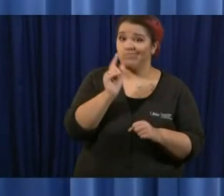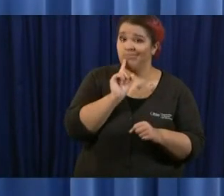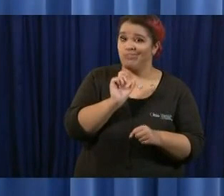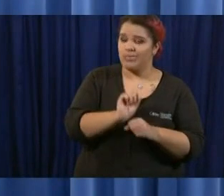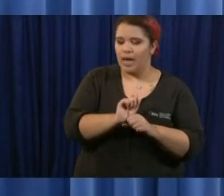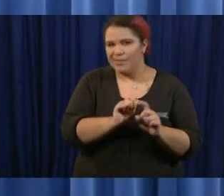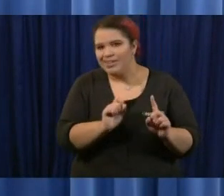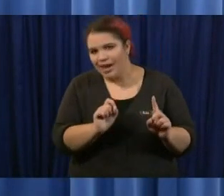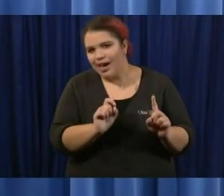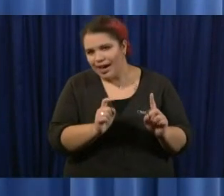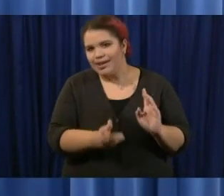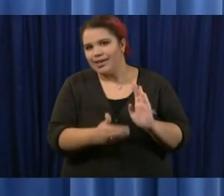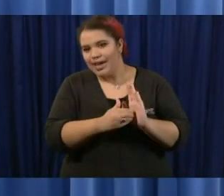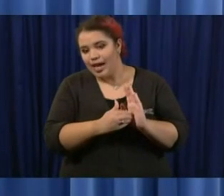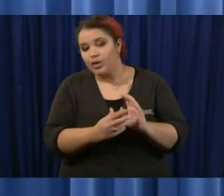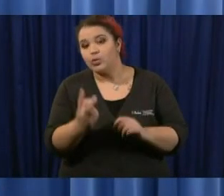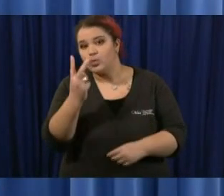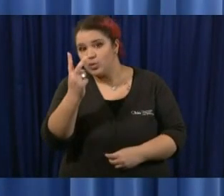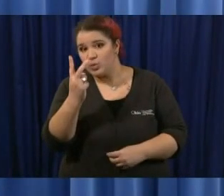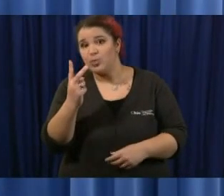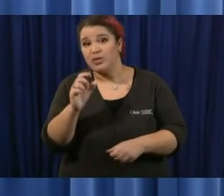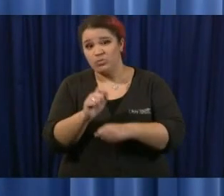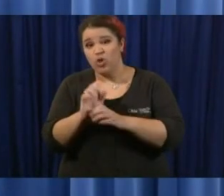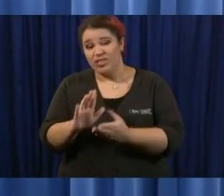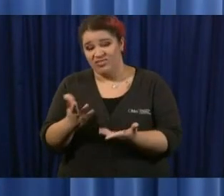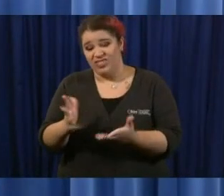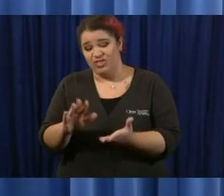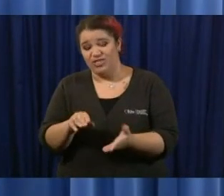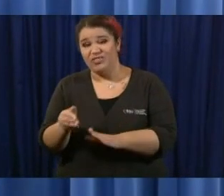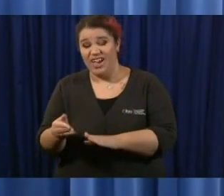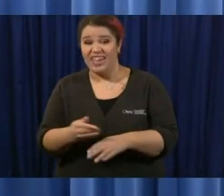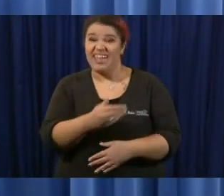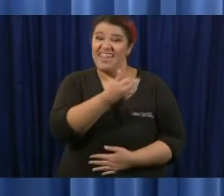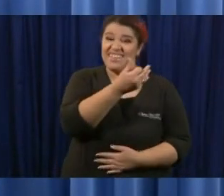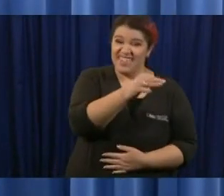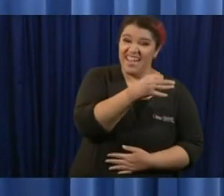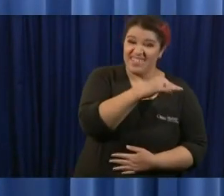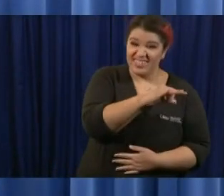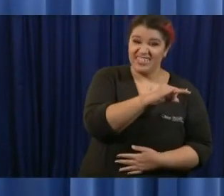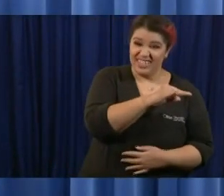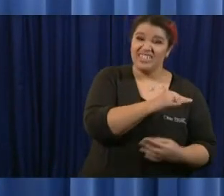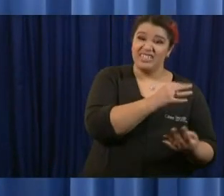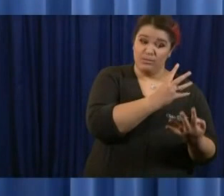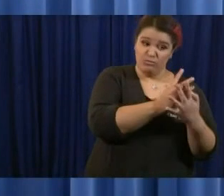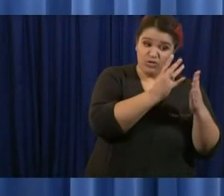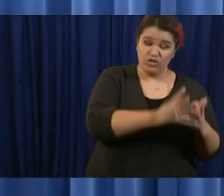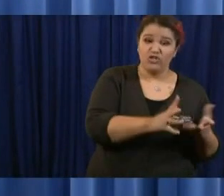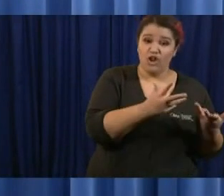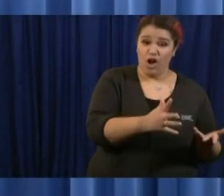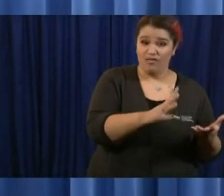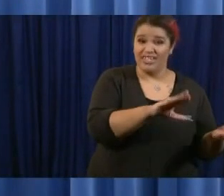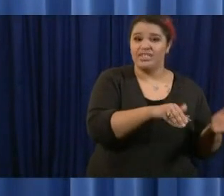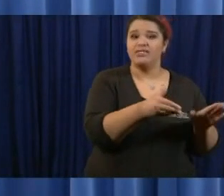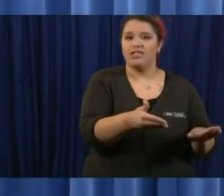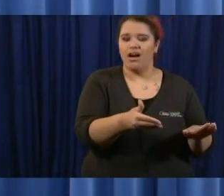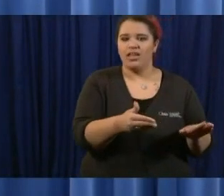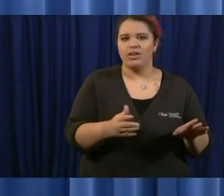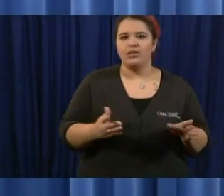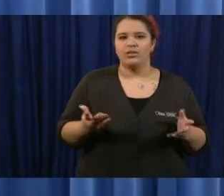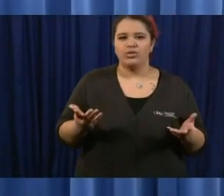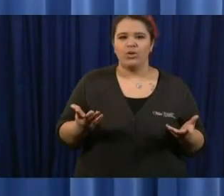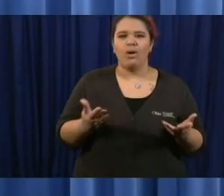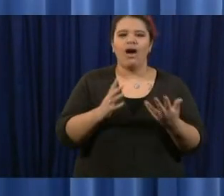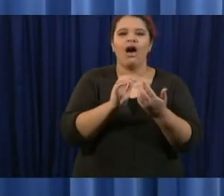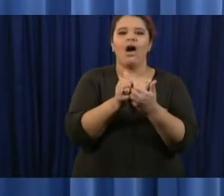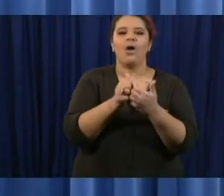having died and 19 inmates having died is there anything more that can be done to protect employees